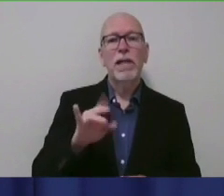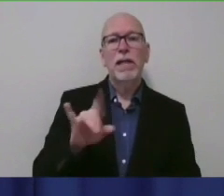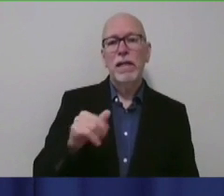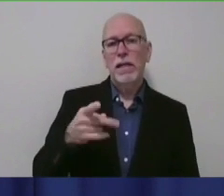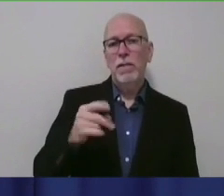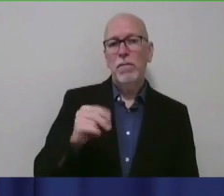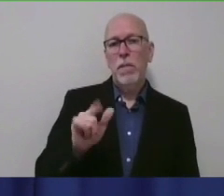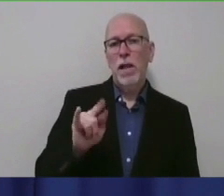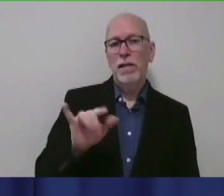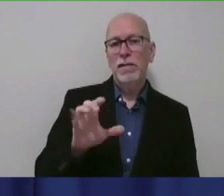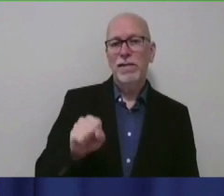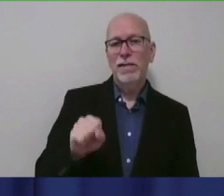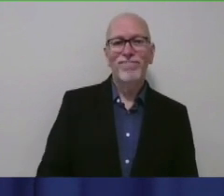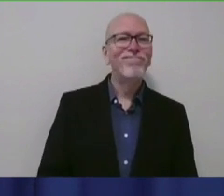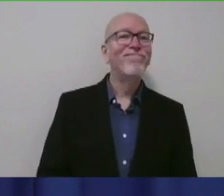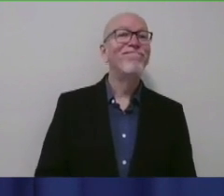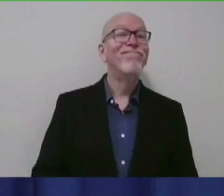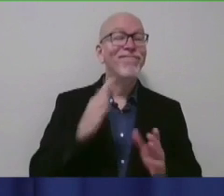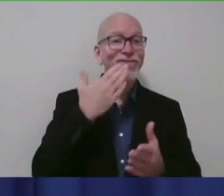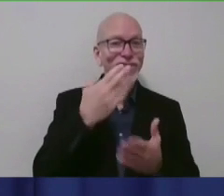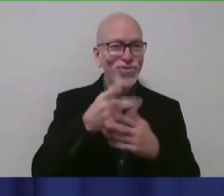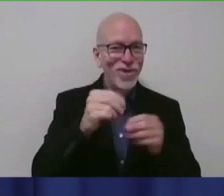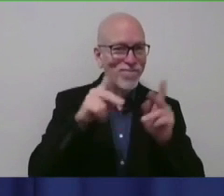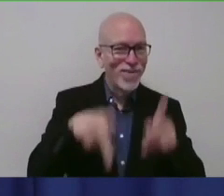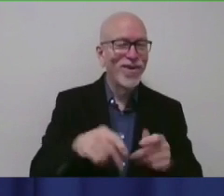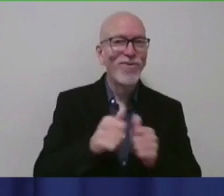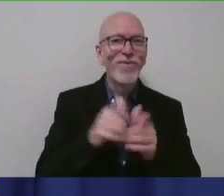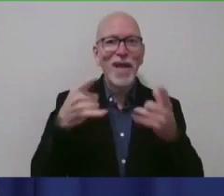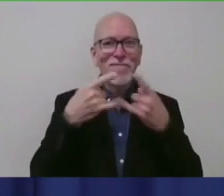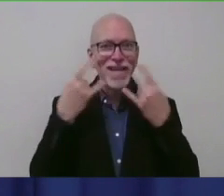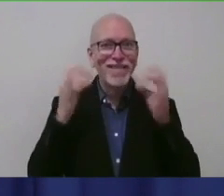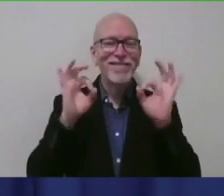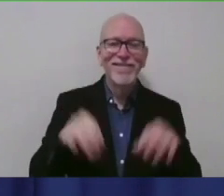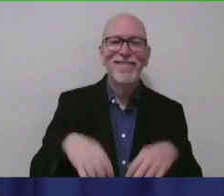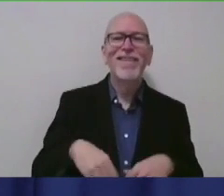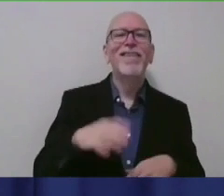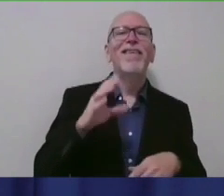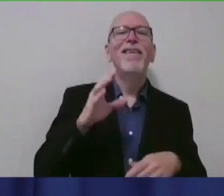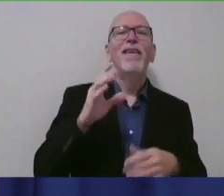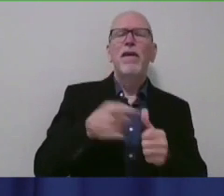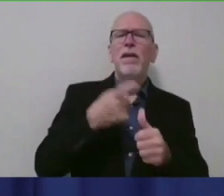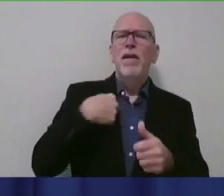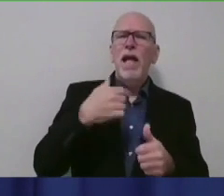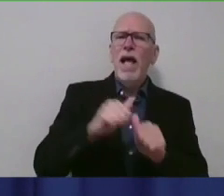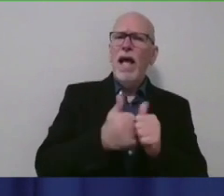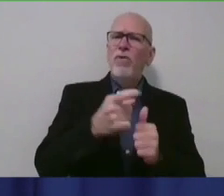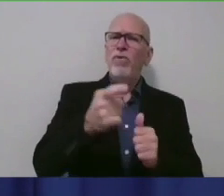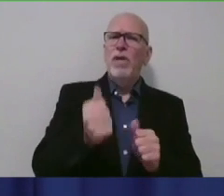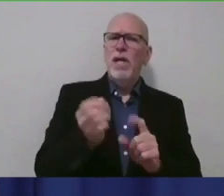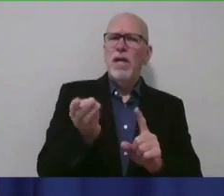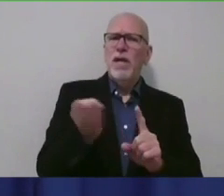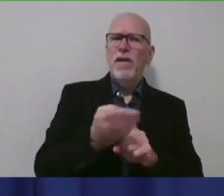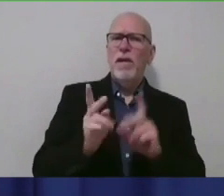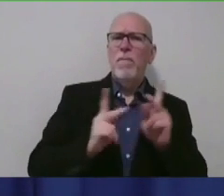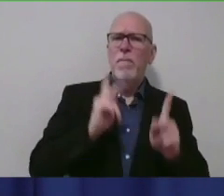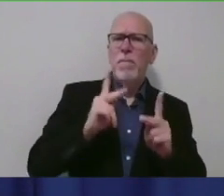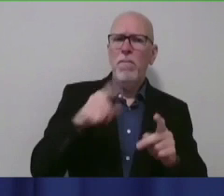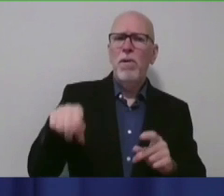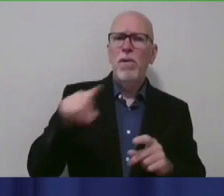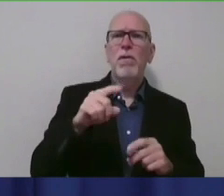Good to see you guys in person not wearing masks or anything. Just real quickly, how do you convince people to,